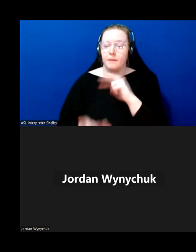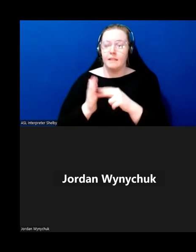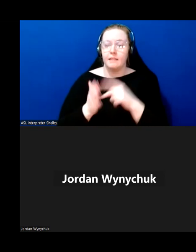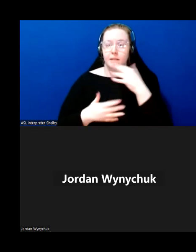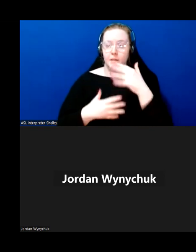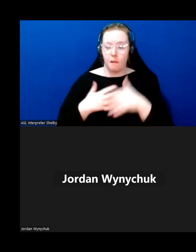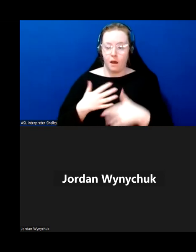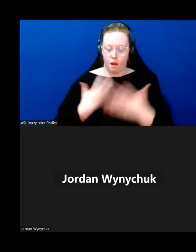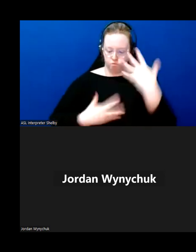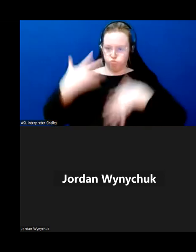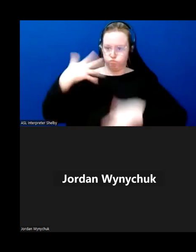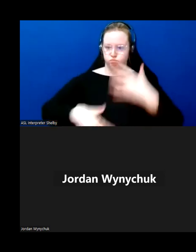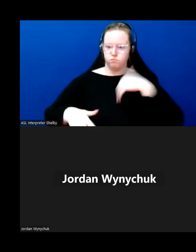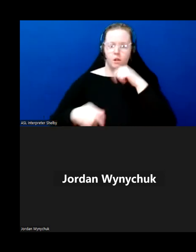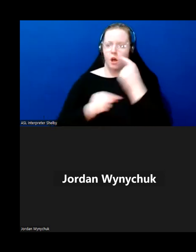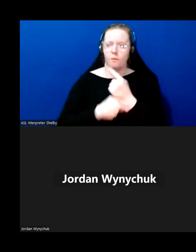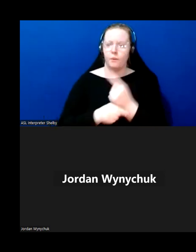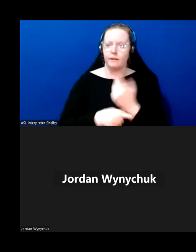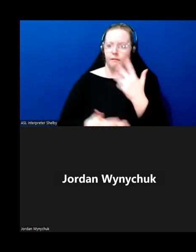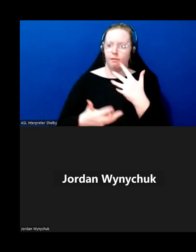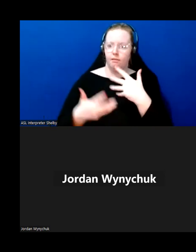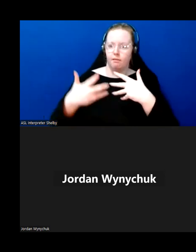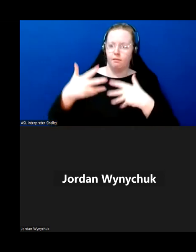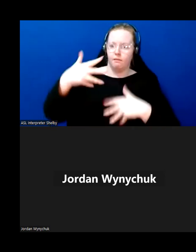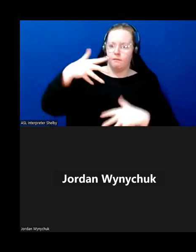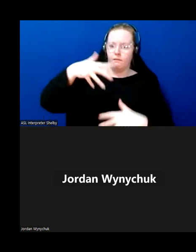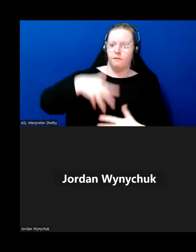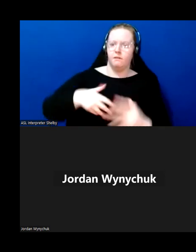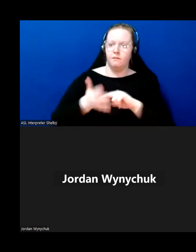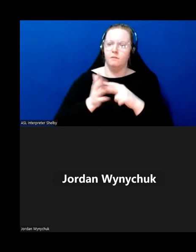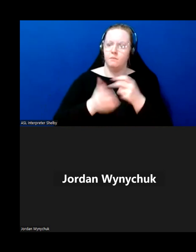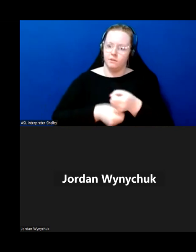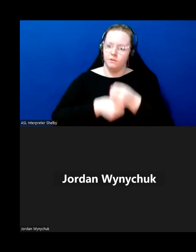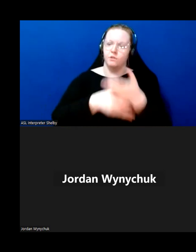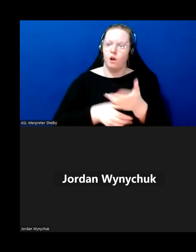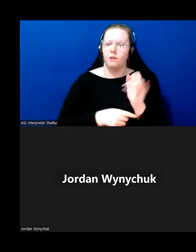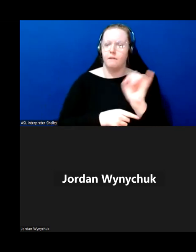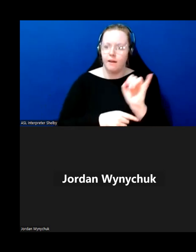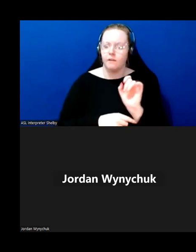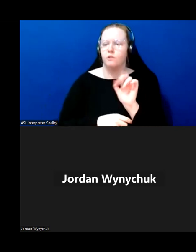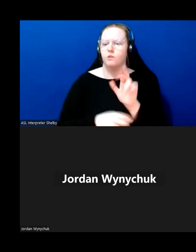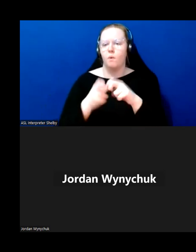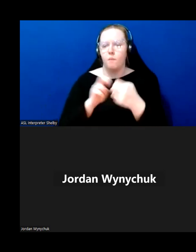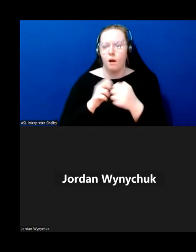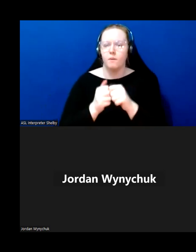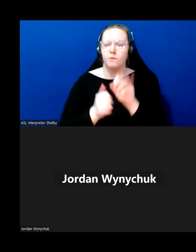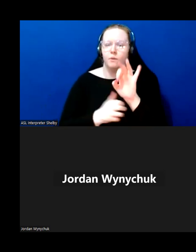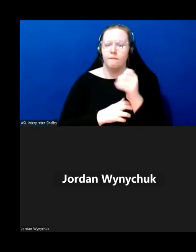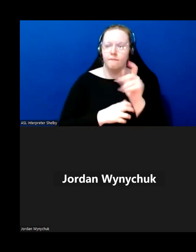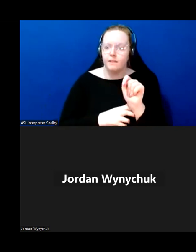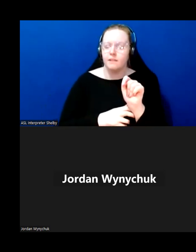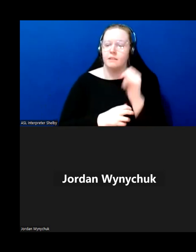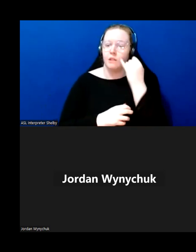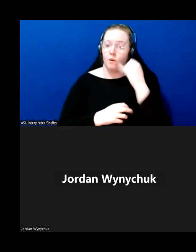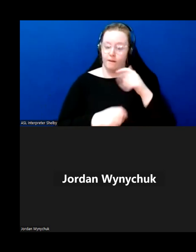and that can uh lead to ulcers in your feet and and obviously uh if your circulation in your your lower